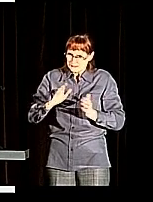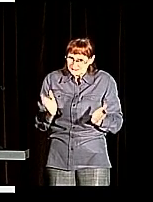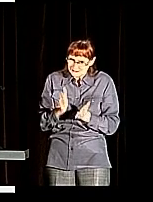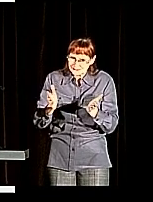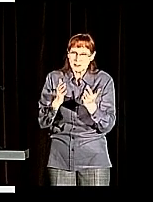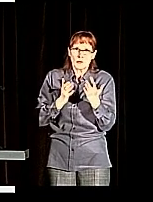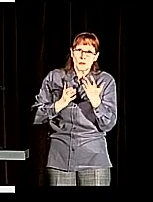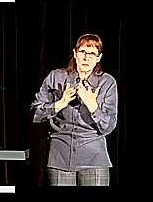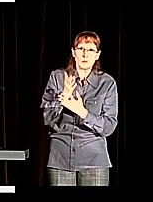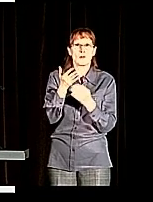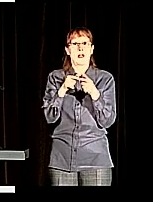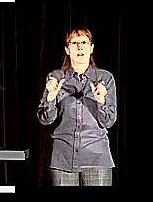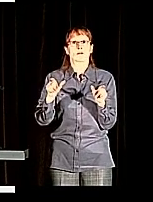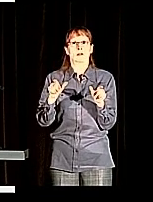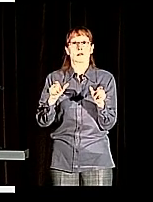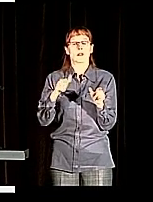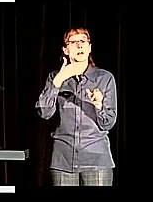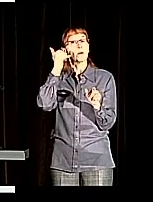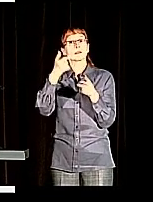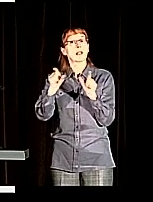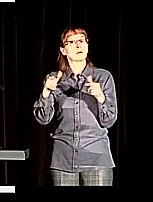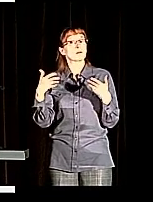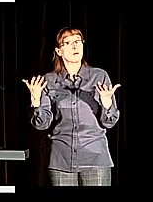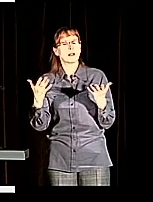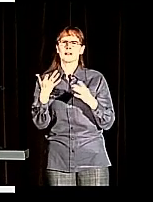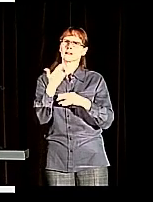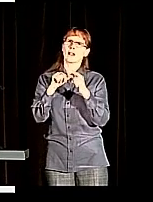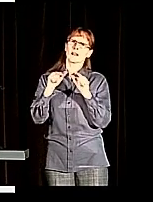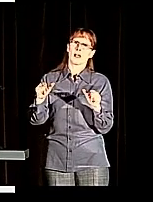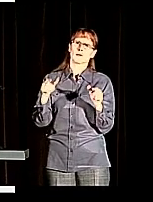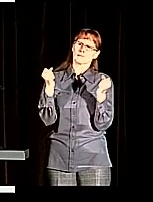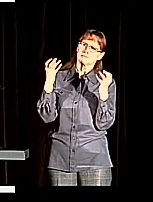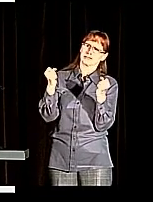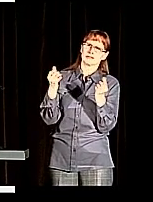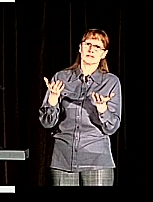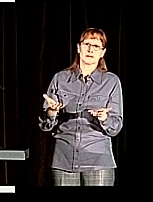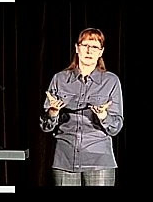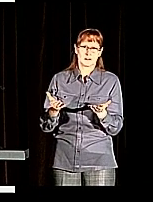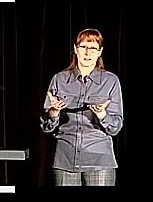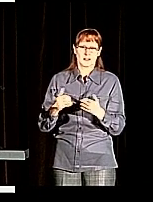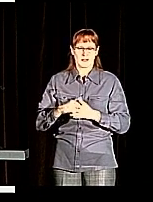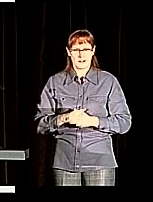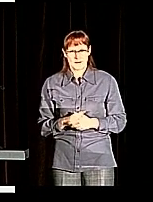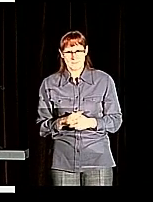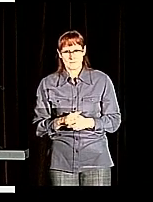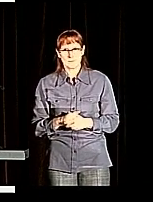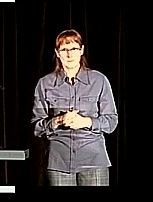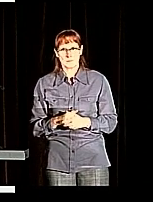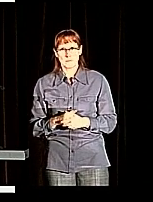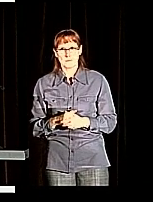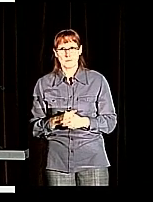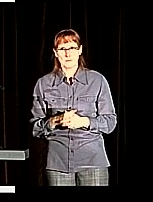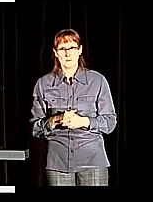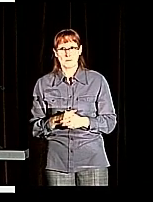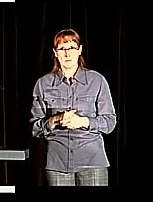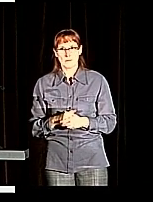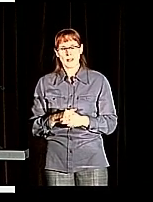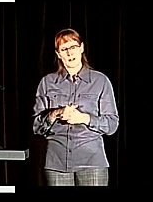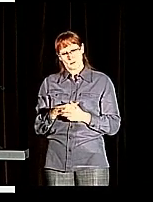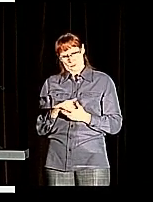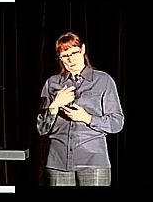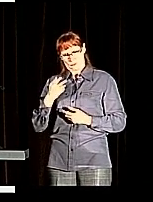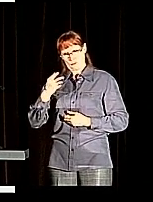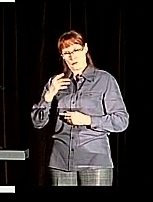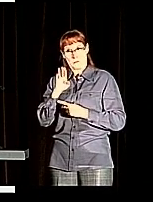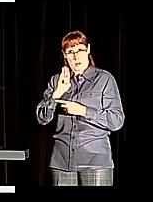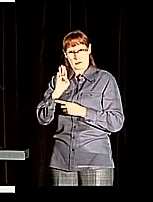So we recognized that there was a large issue and although there are other options, we felt they were insufficient to meet the needs of the deaf and hard